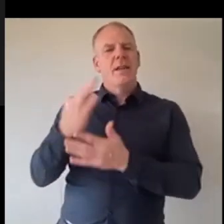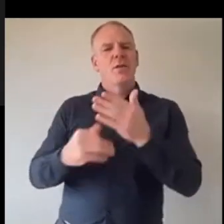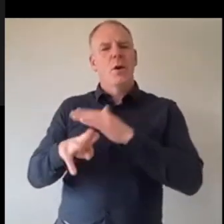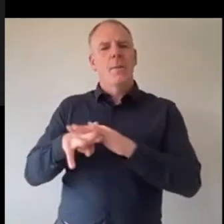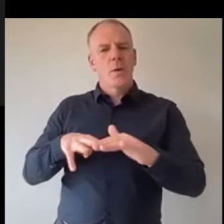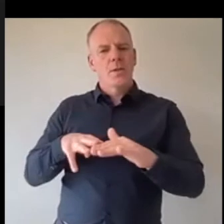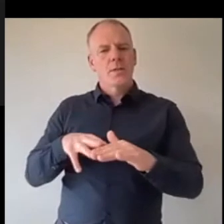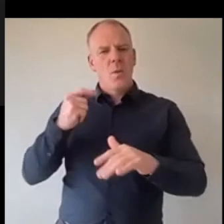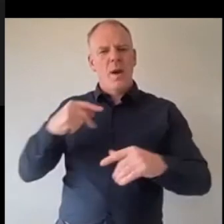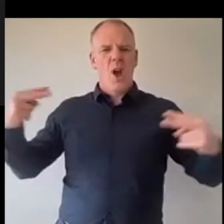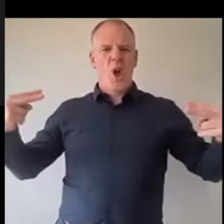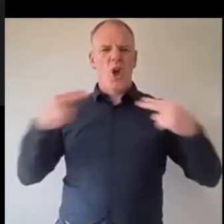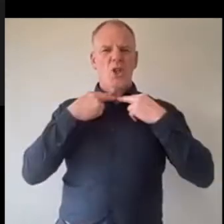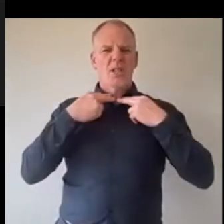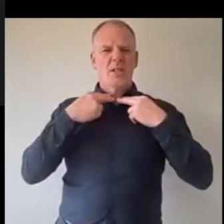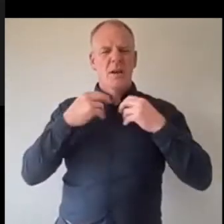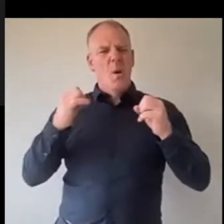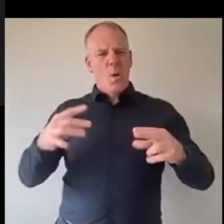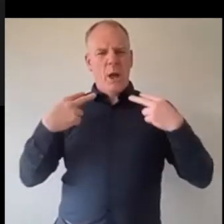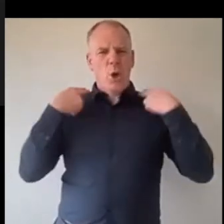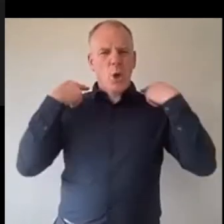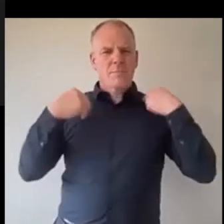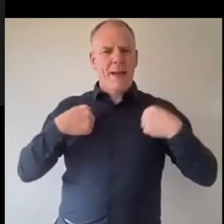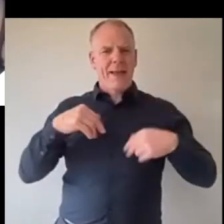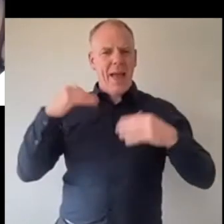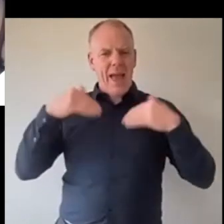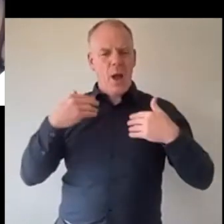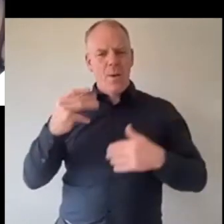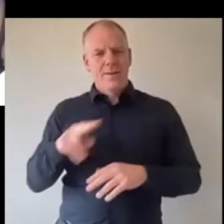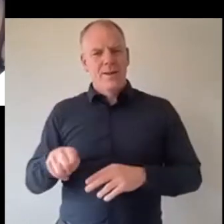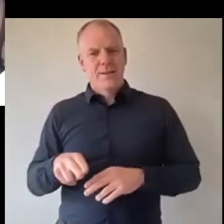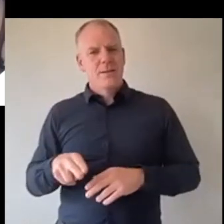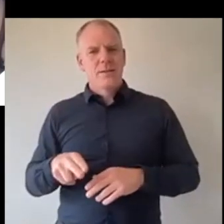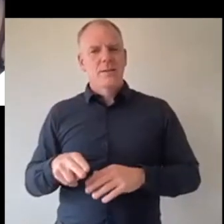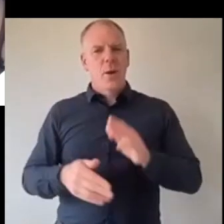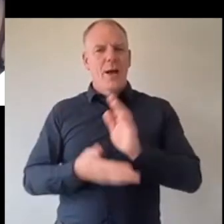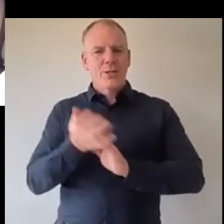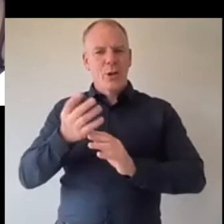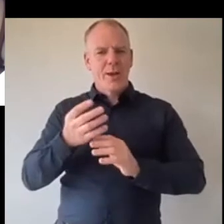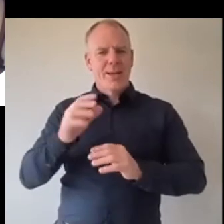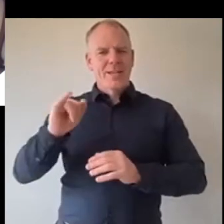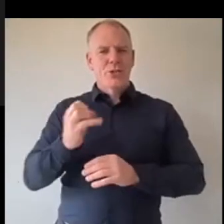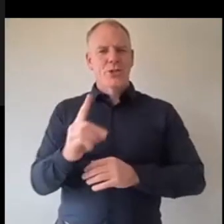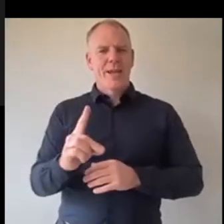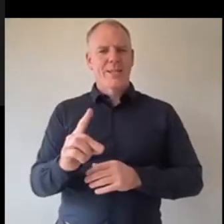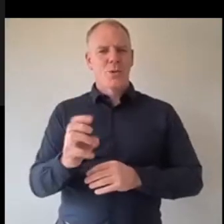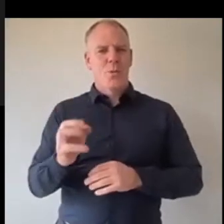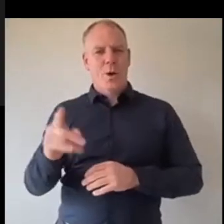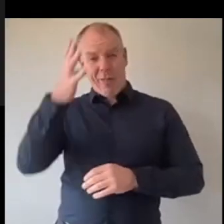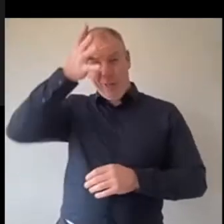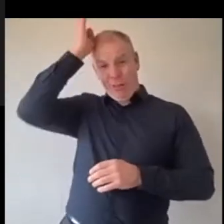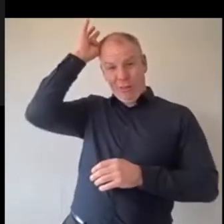don't you just cut all off and I was like yeah why not you didn't want to go down the jet route and shave your head as well no